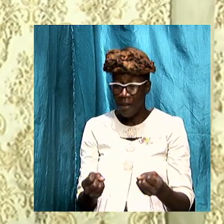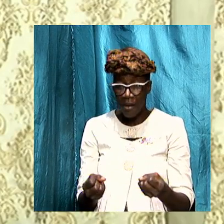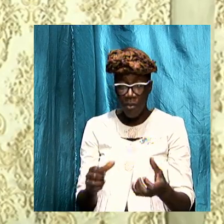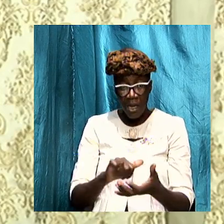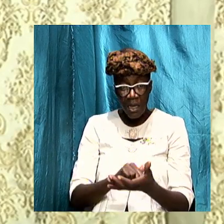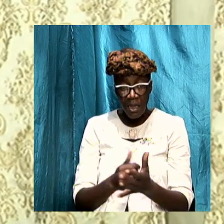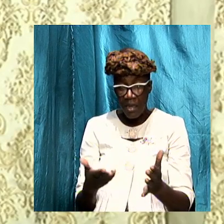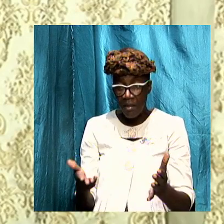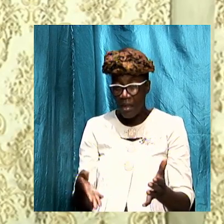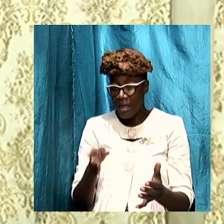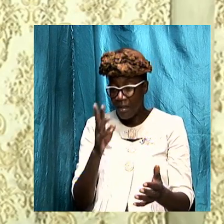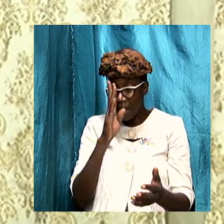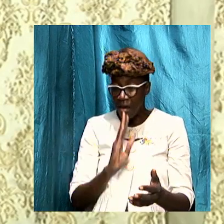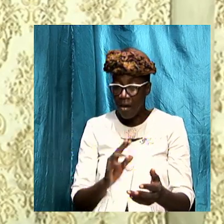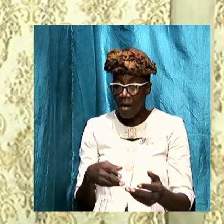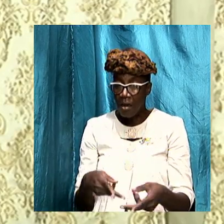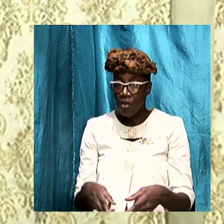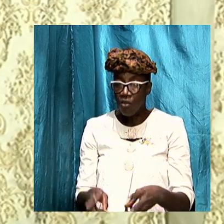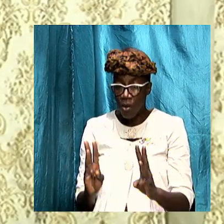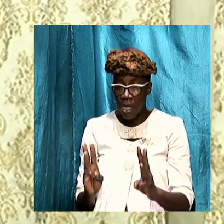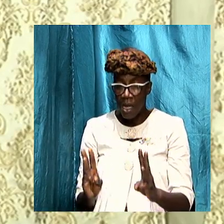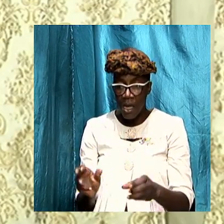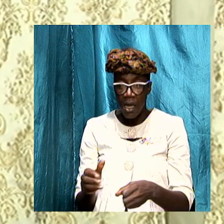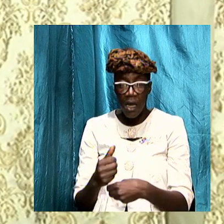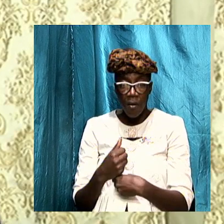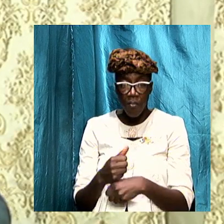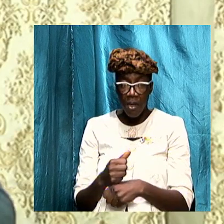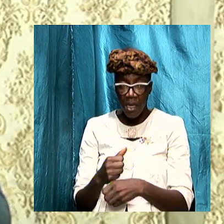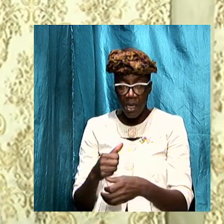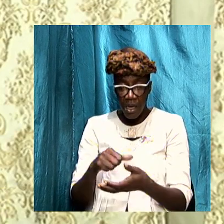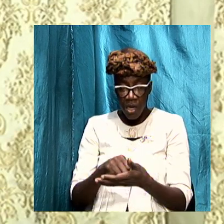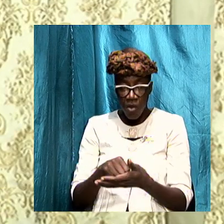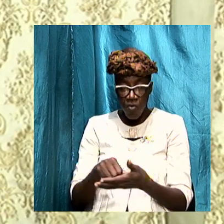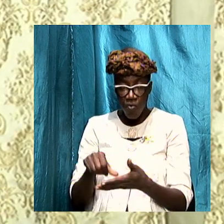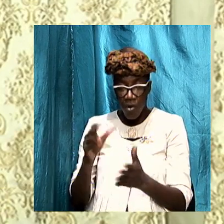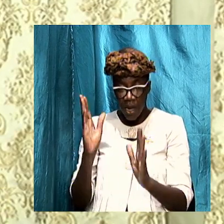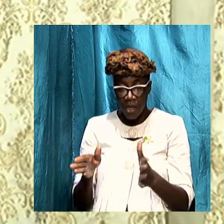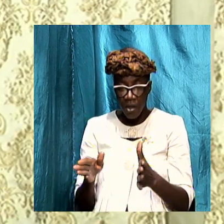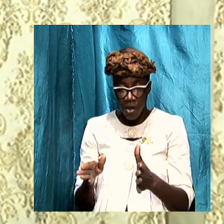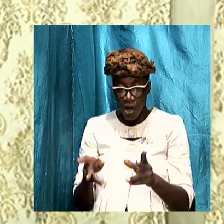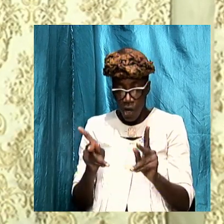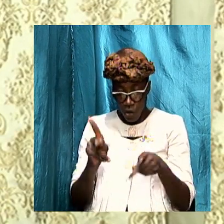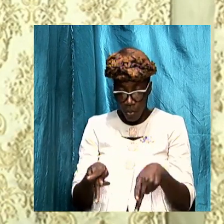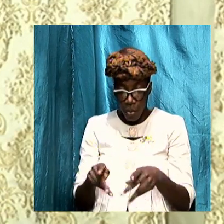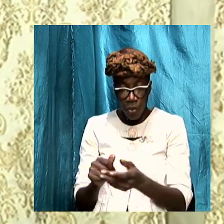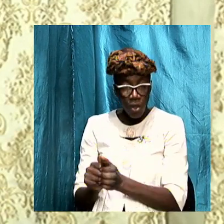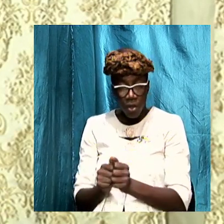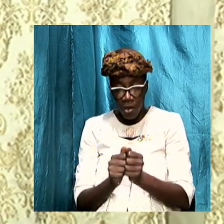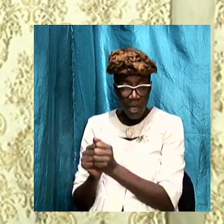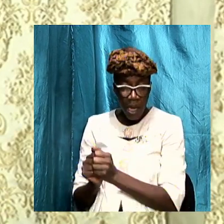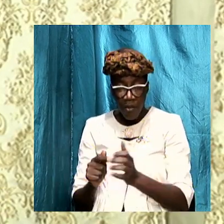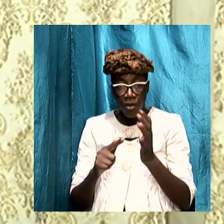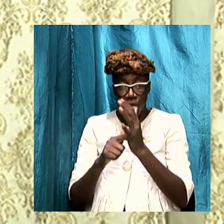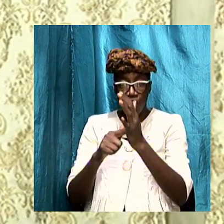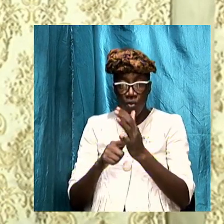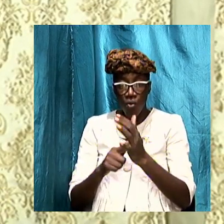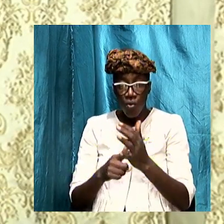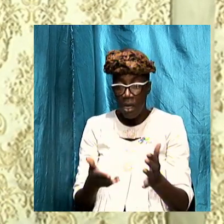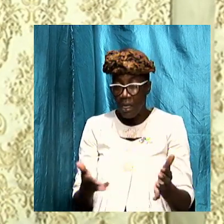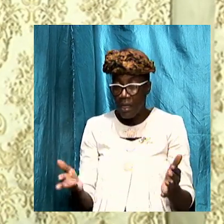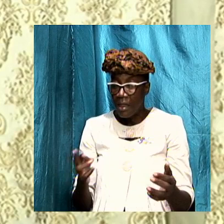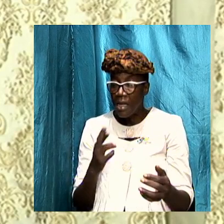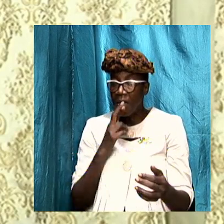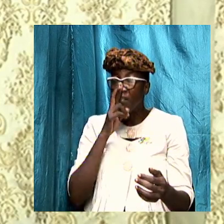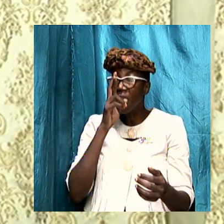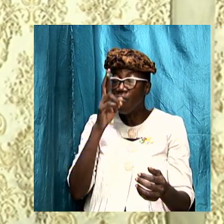are God's way of allowing the writers to put it together to show that the things are real and